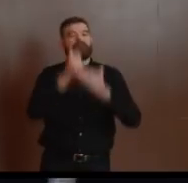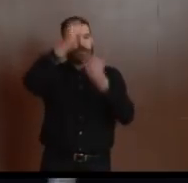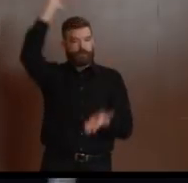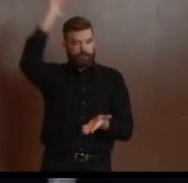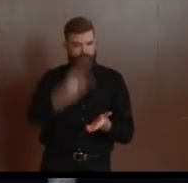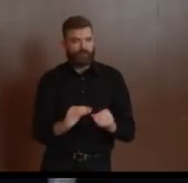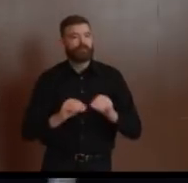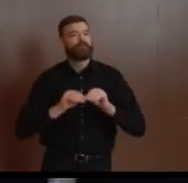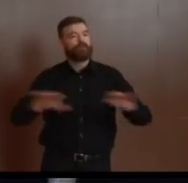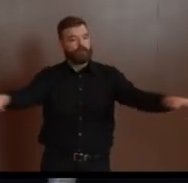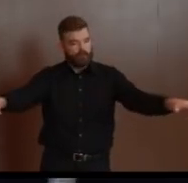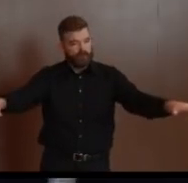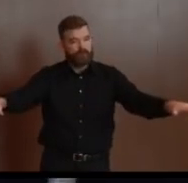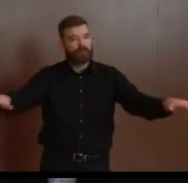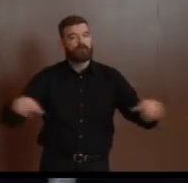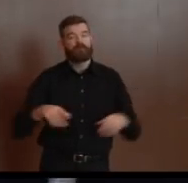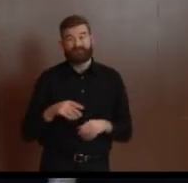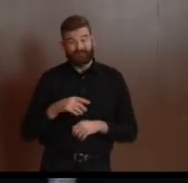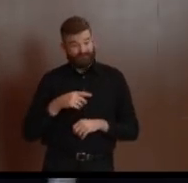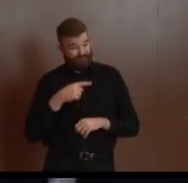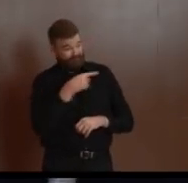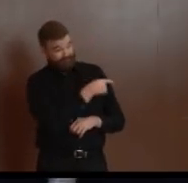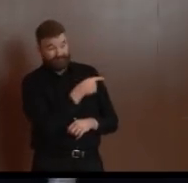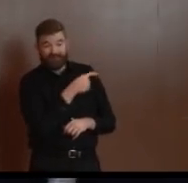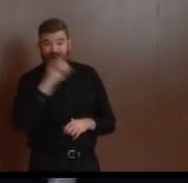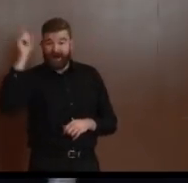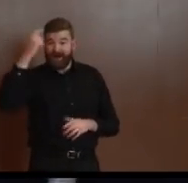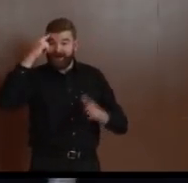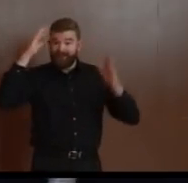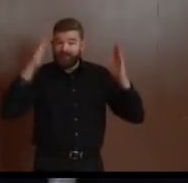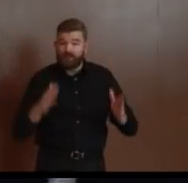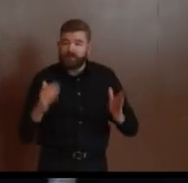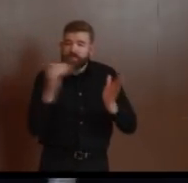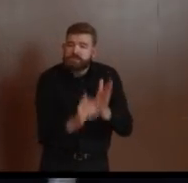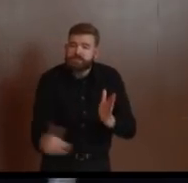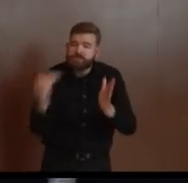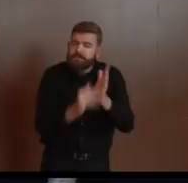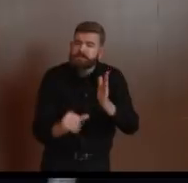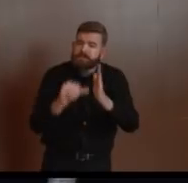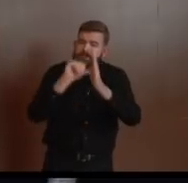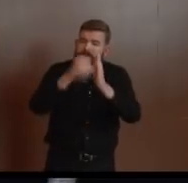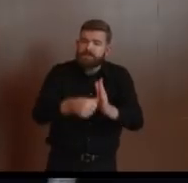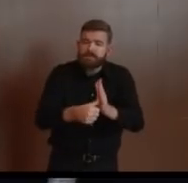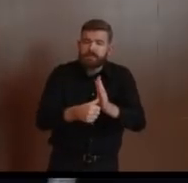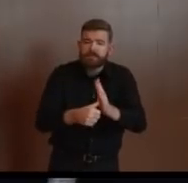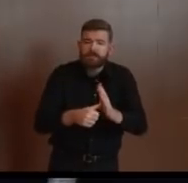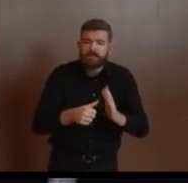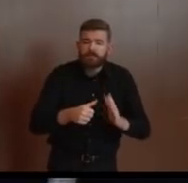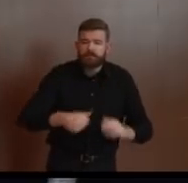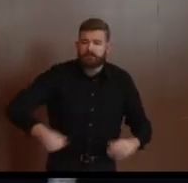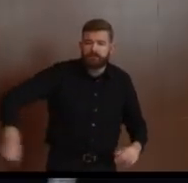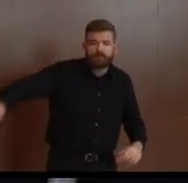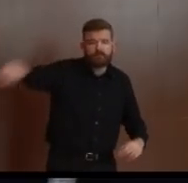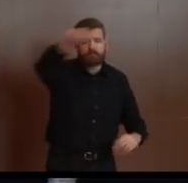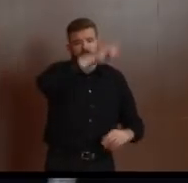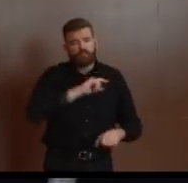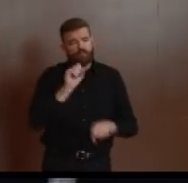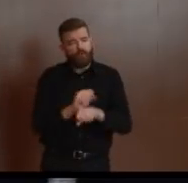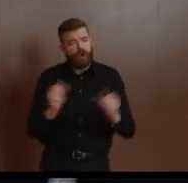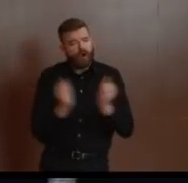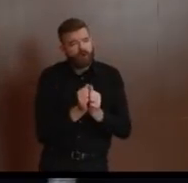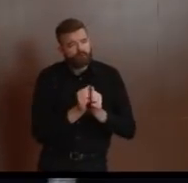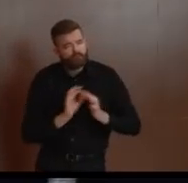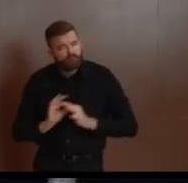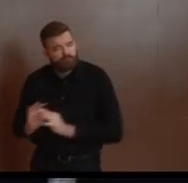repeatedly, we are all in this together. So we must take steps to protect ourselves, our families, and one